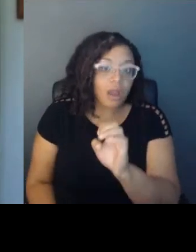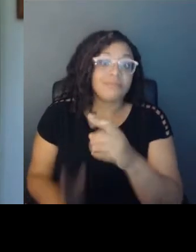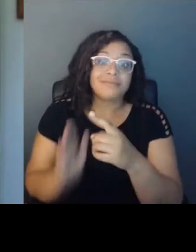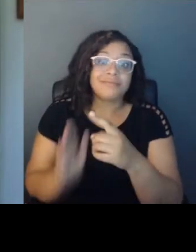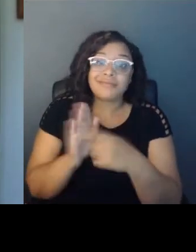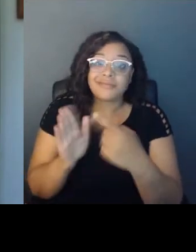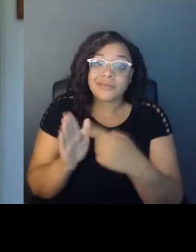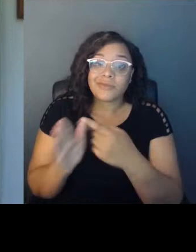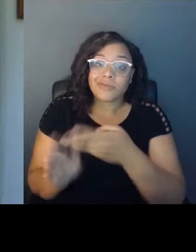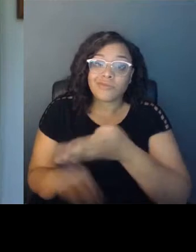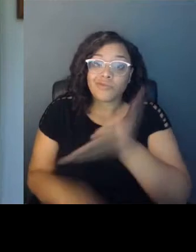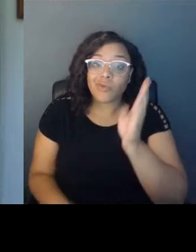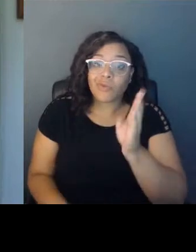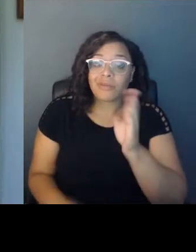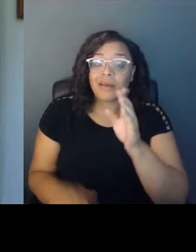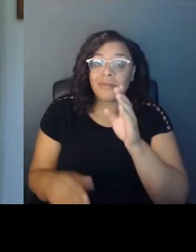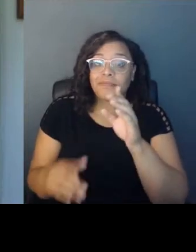parole.